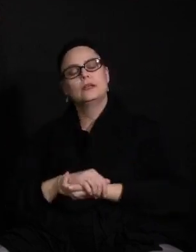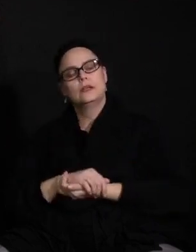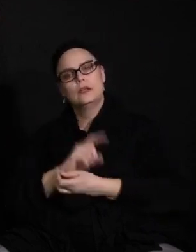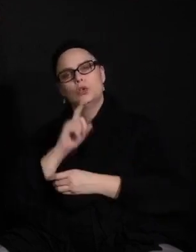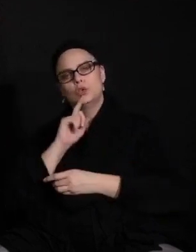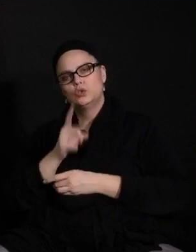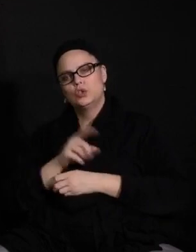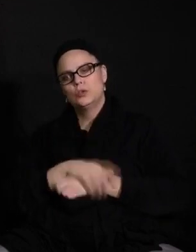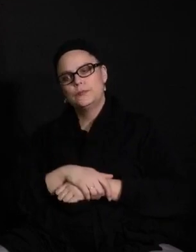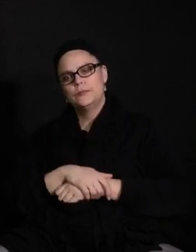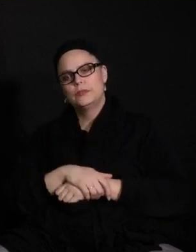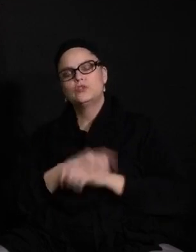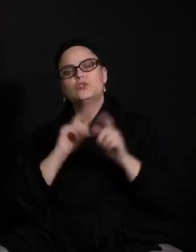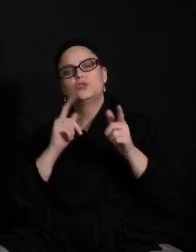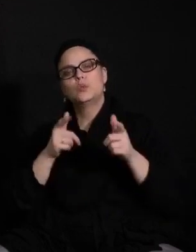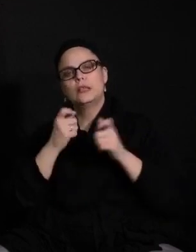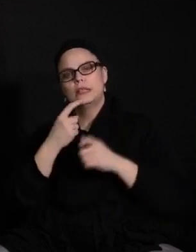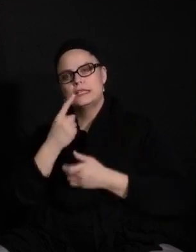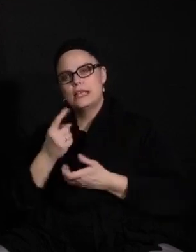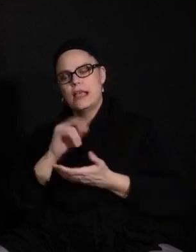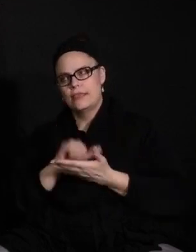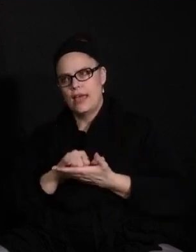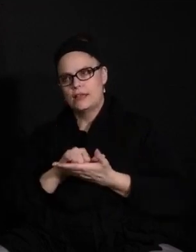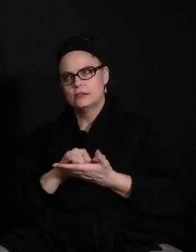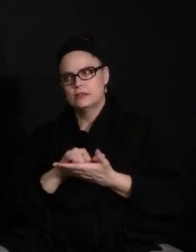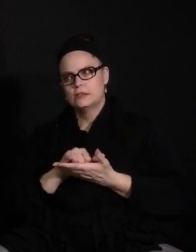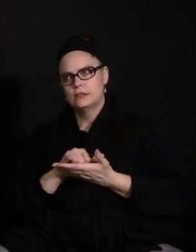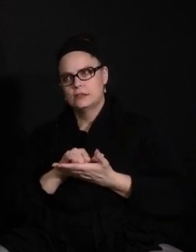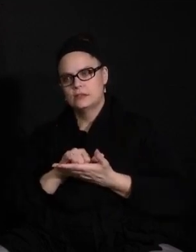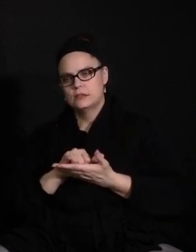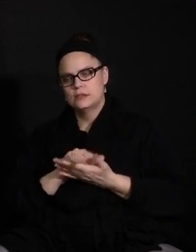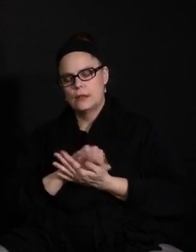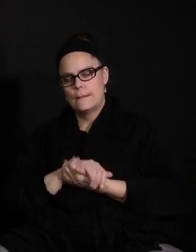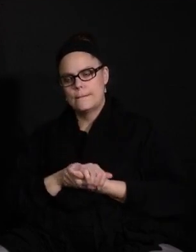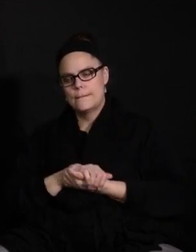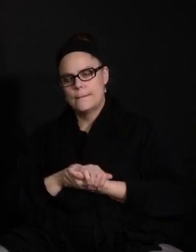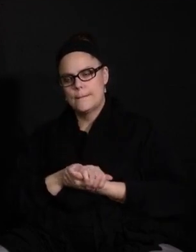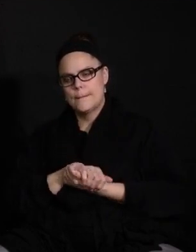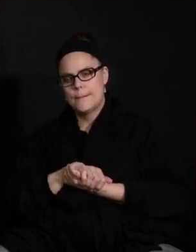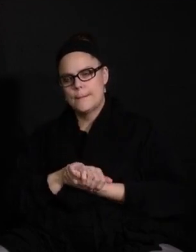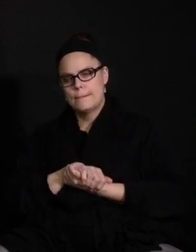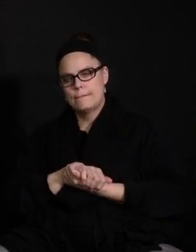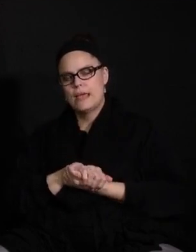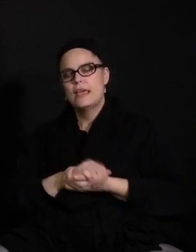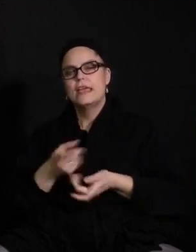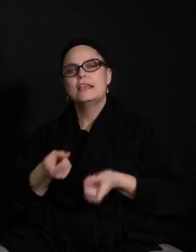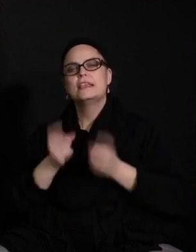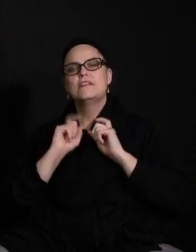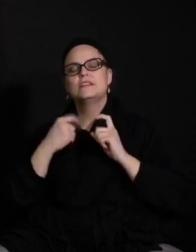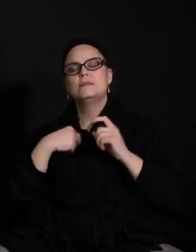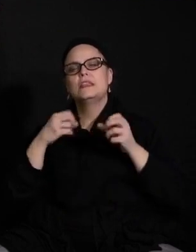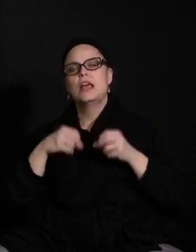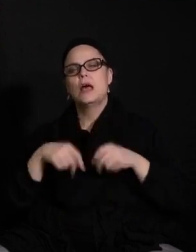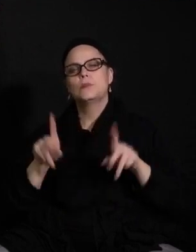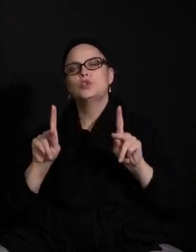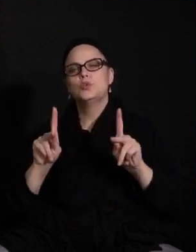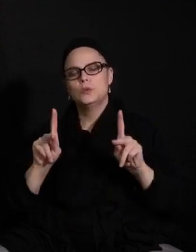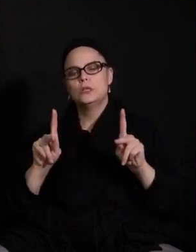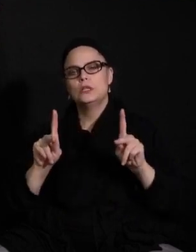Sure, I would just quickly say that. This does give me the opportunity to